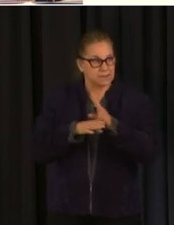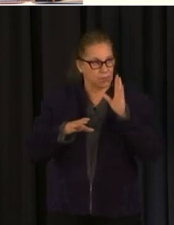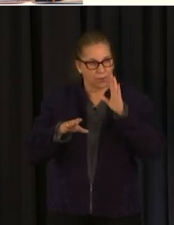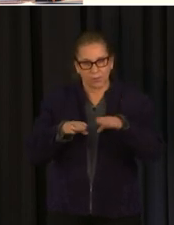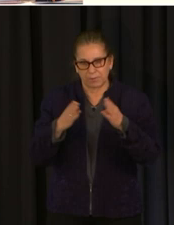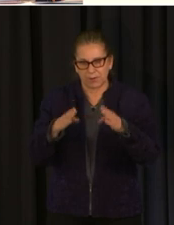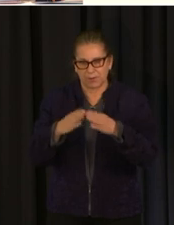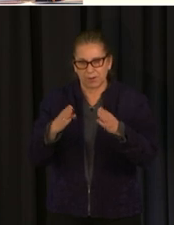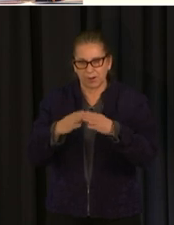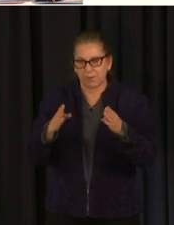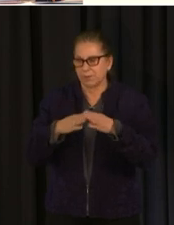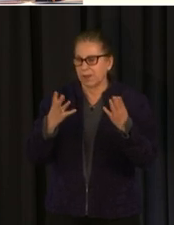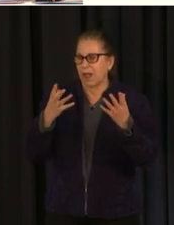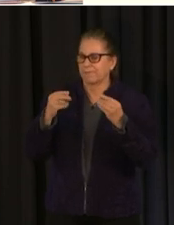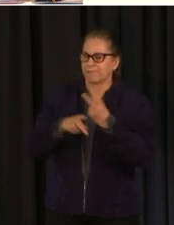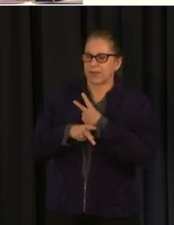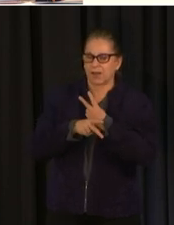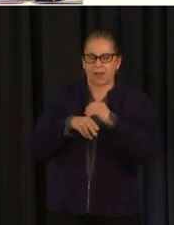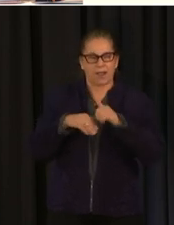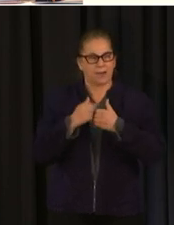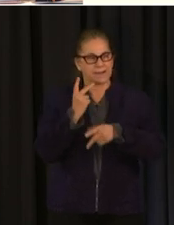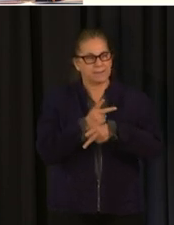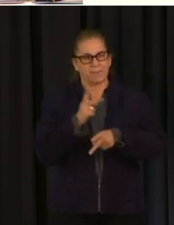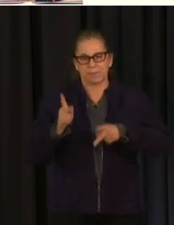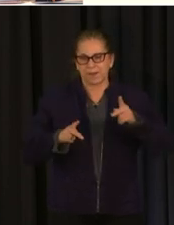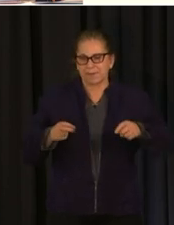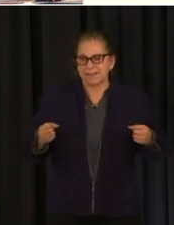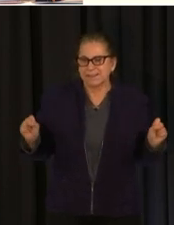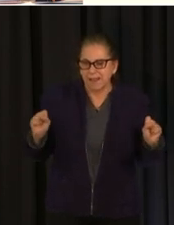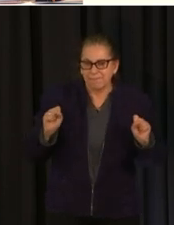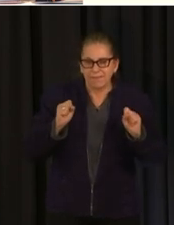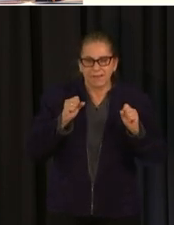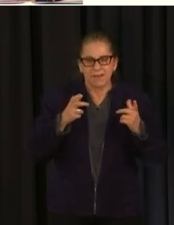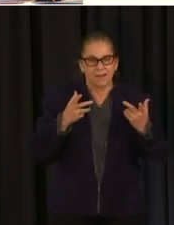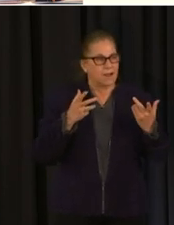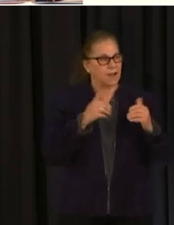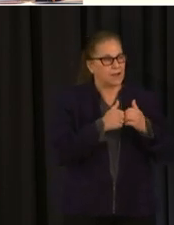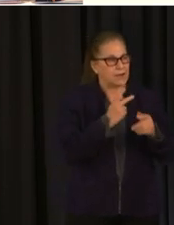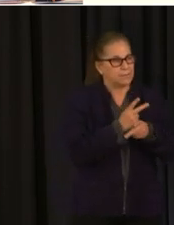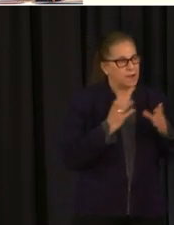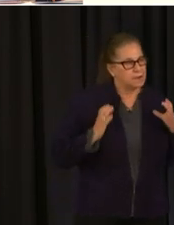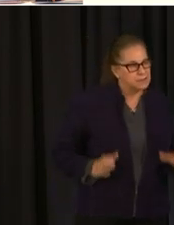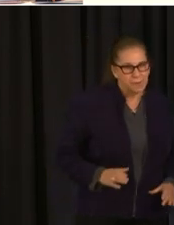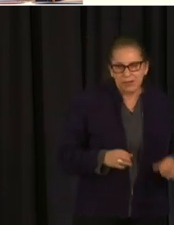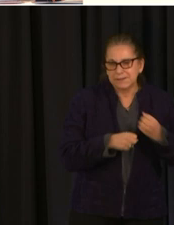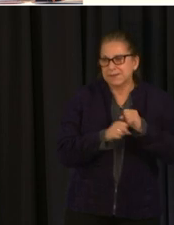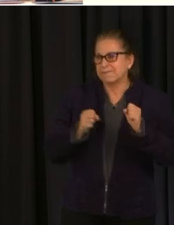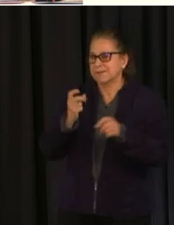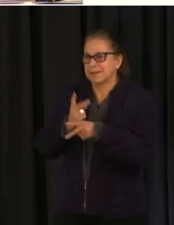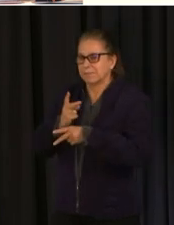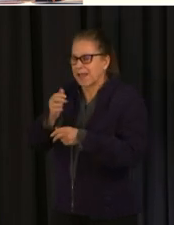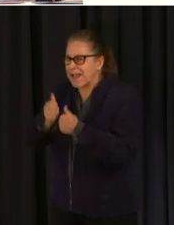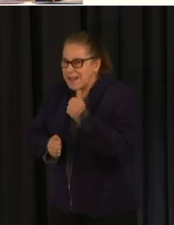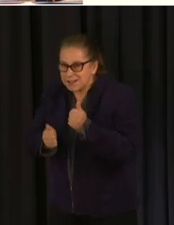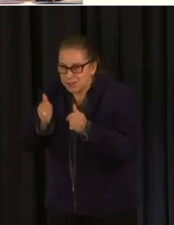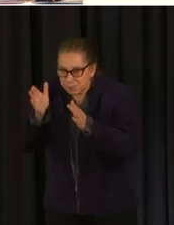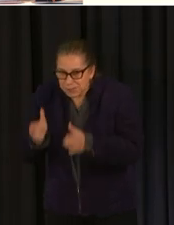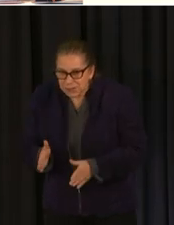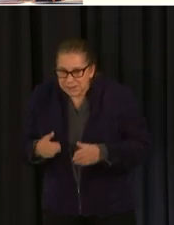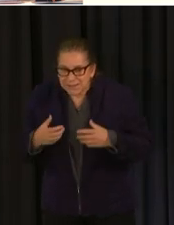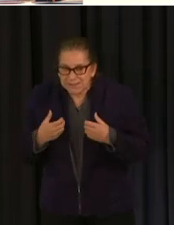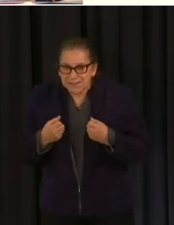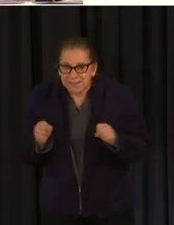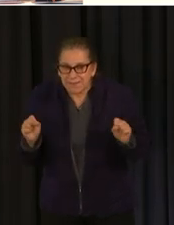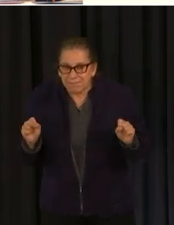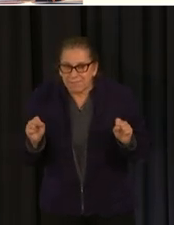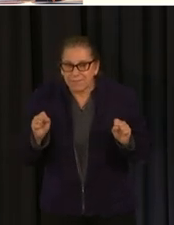workers safe how do they keep their patrons safe and then the requirements to continue to report cases to the health department uh to us um so